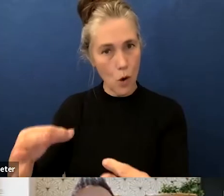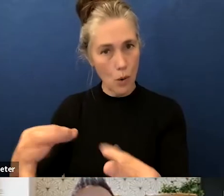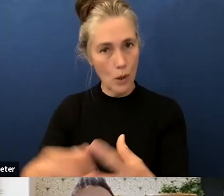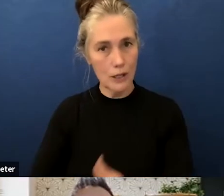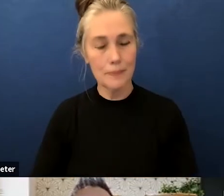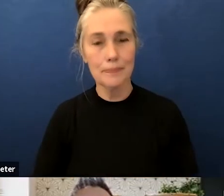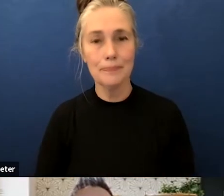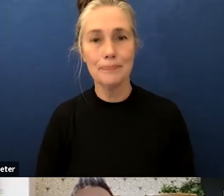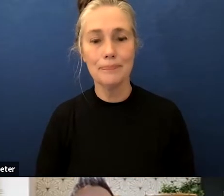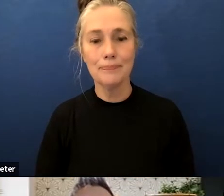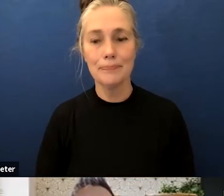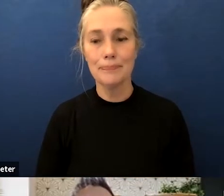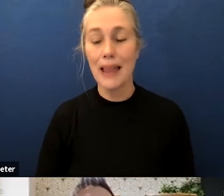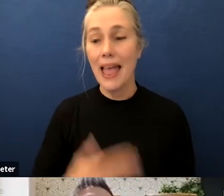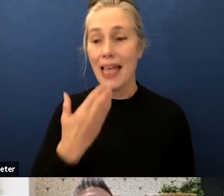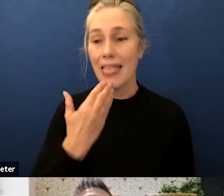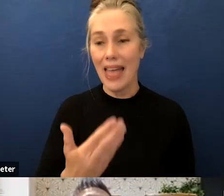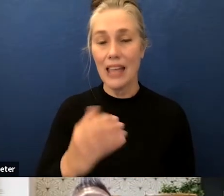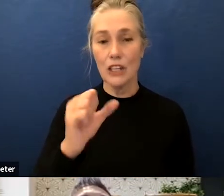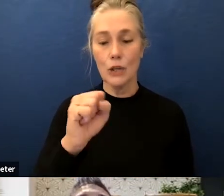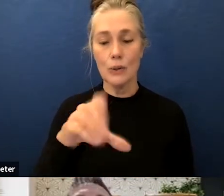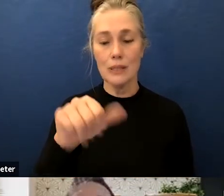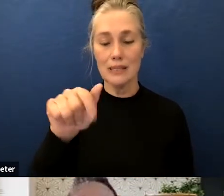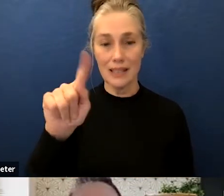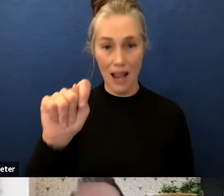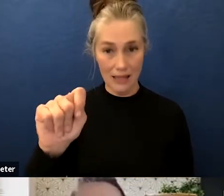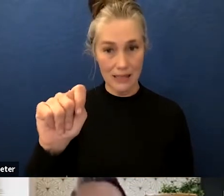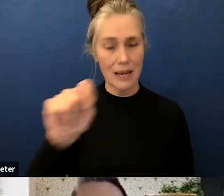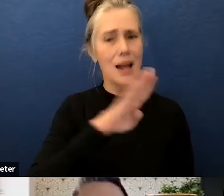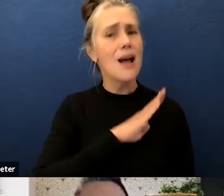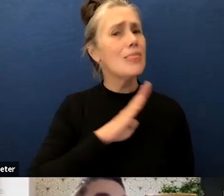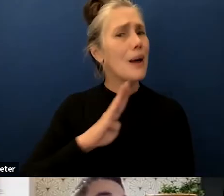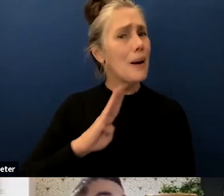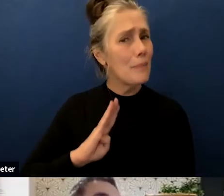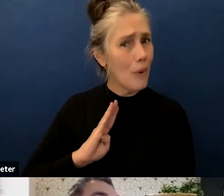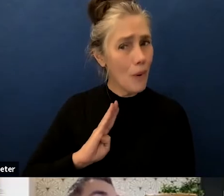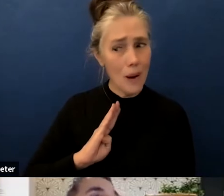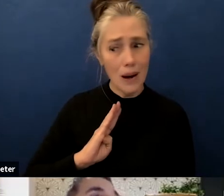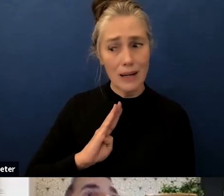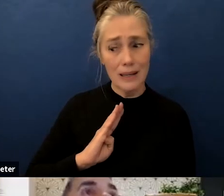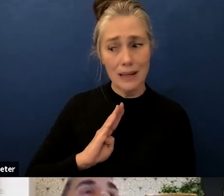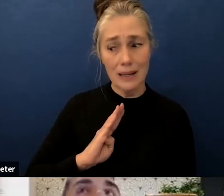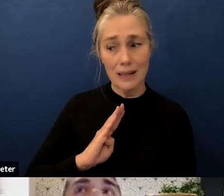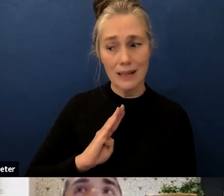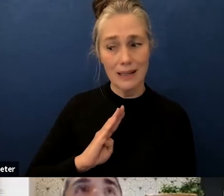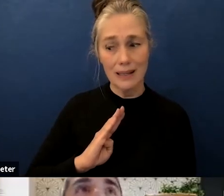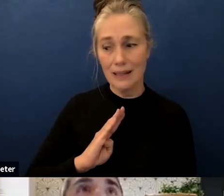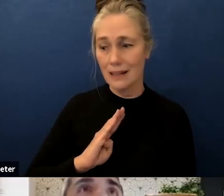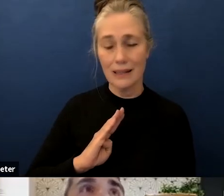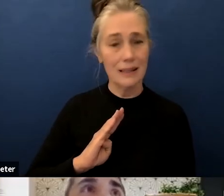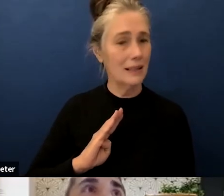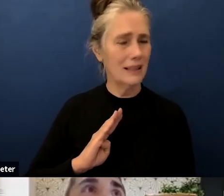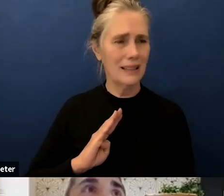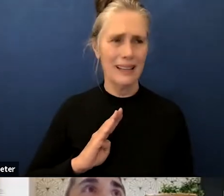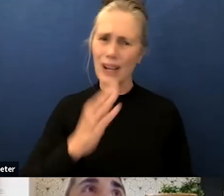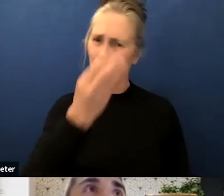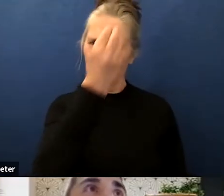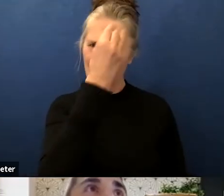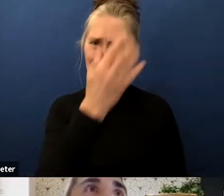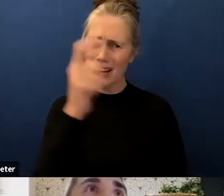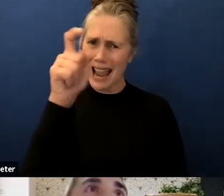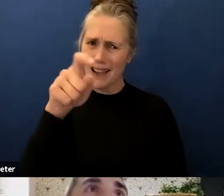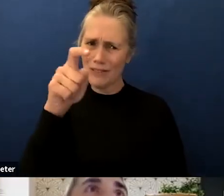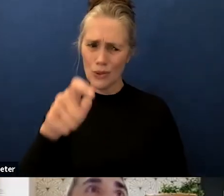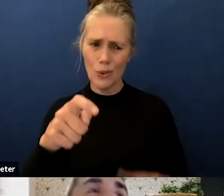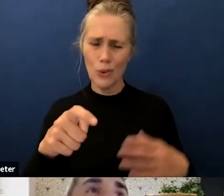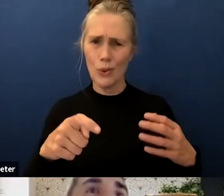thank you very much scott i will say that uh the board is not was not informed that it should come forward